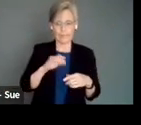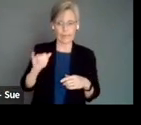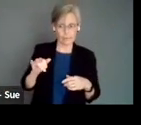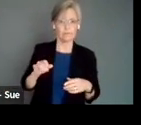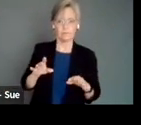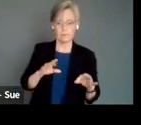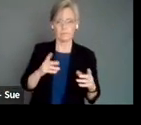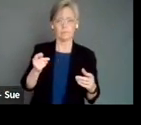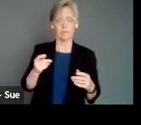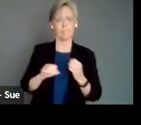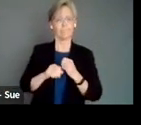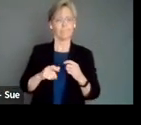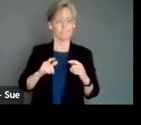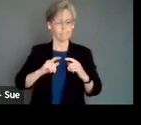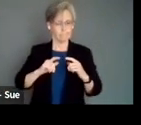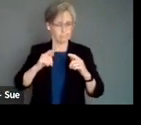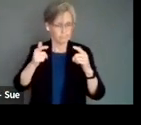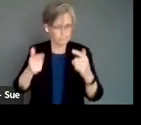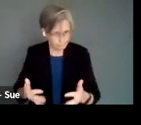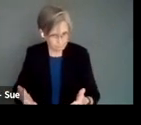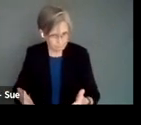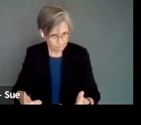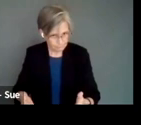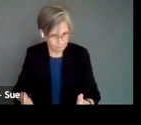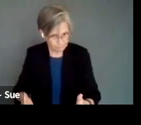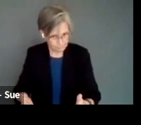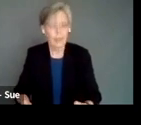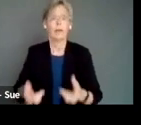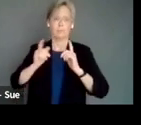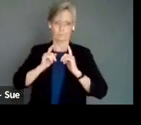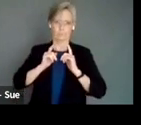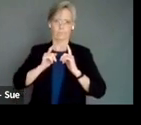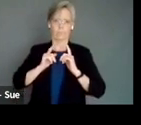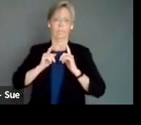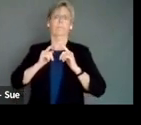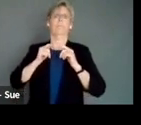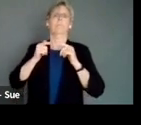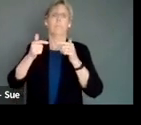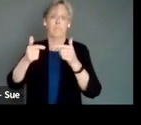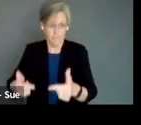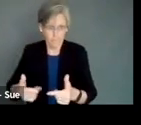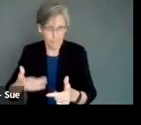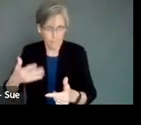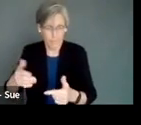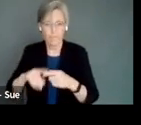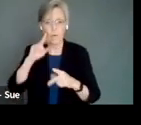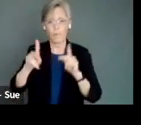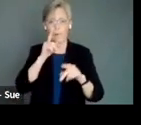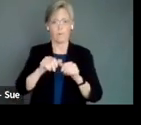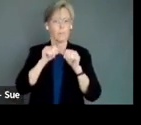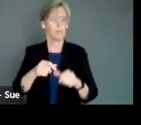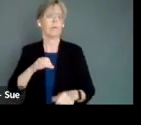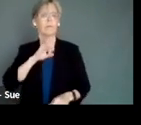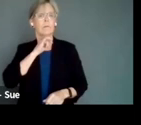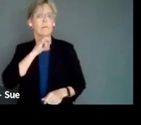communication at different pace and to give people a chance to articulate themselves. People who have permanent tracheotomies, they